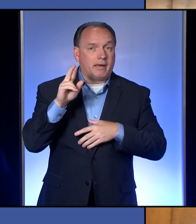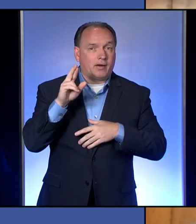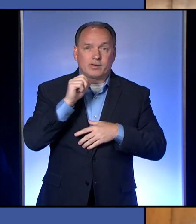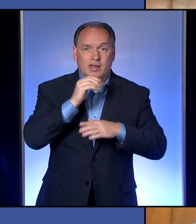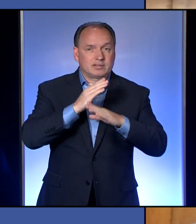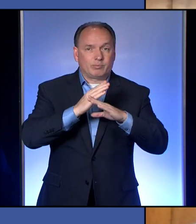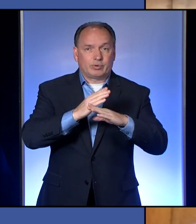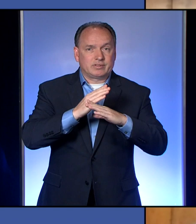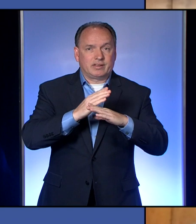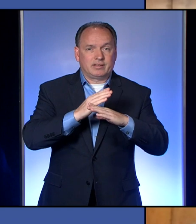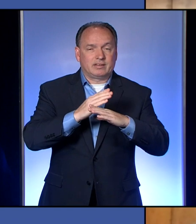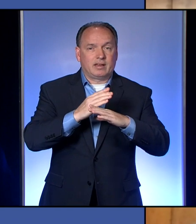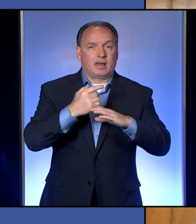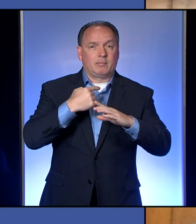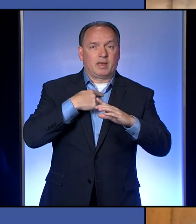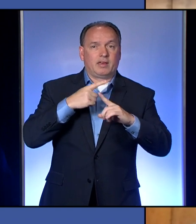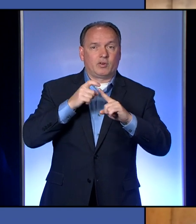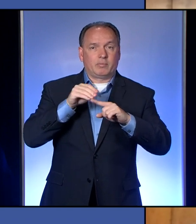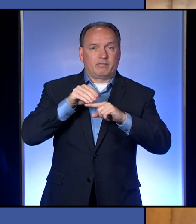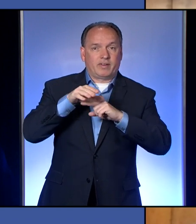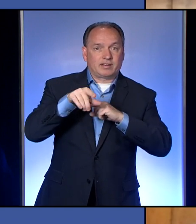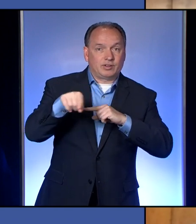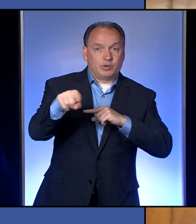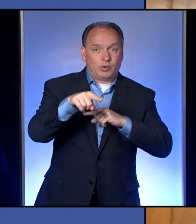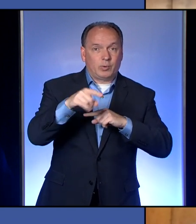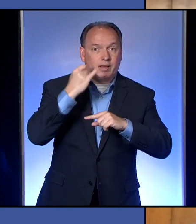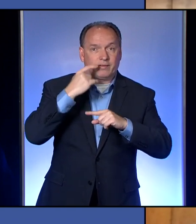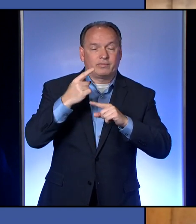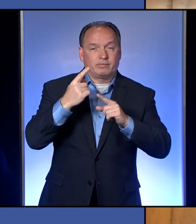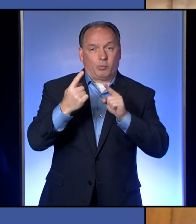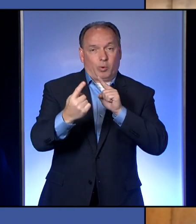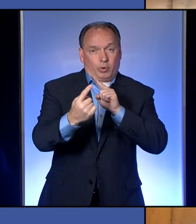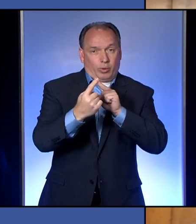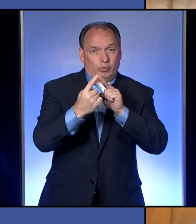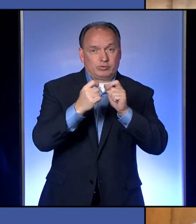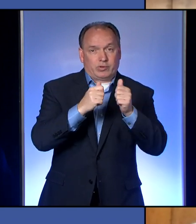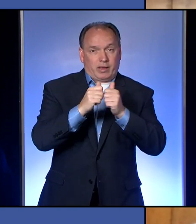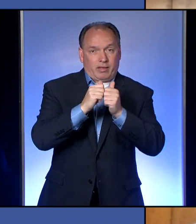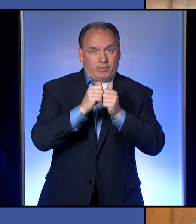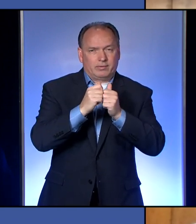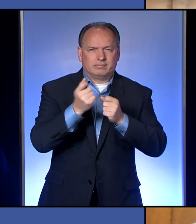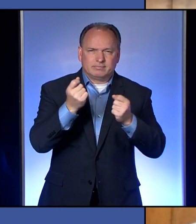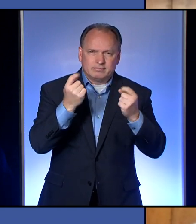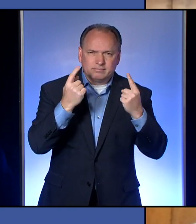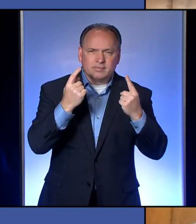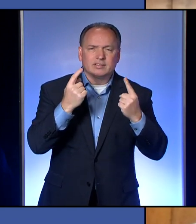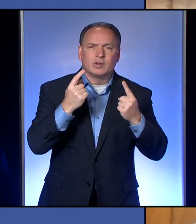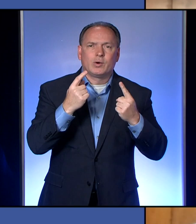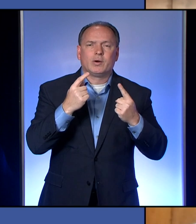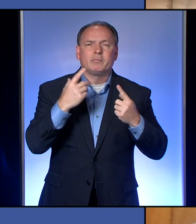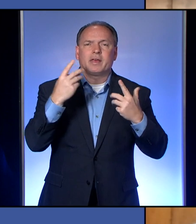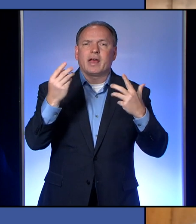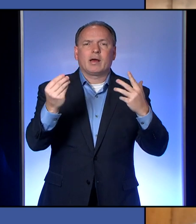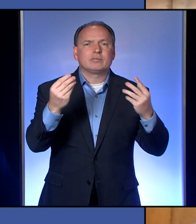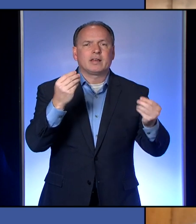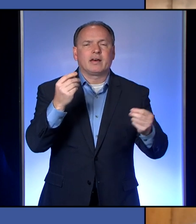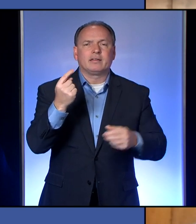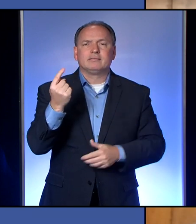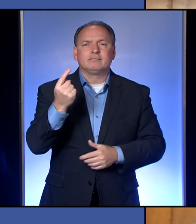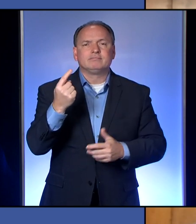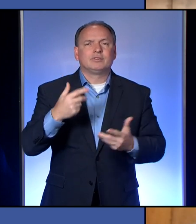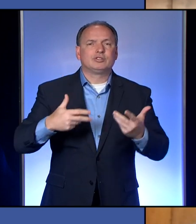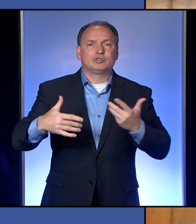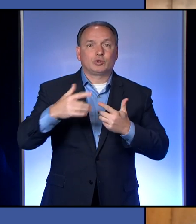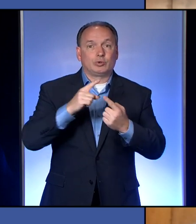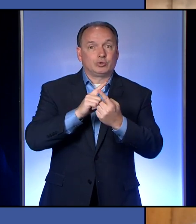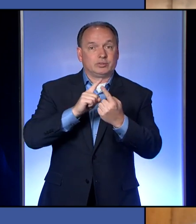prevent me from infecting you if we spend any time close together. So being outside and socially